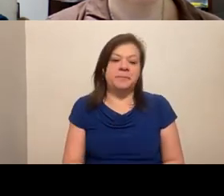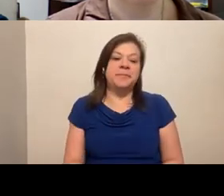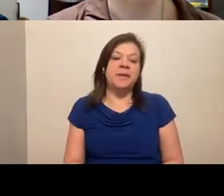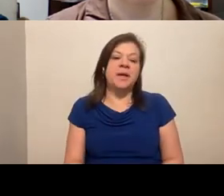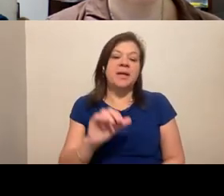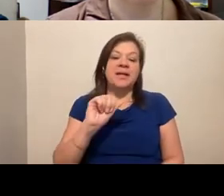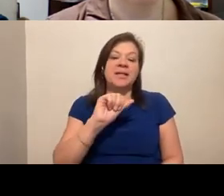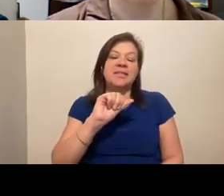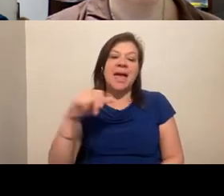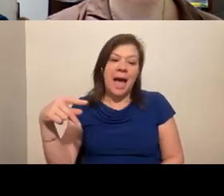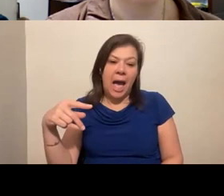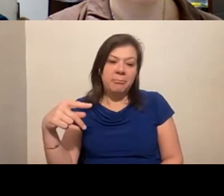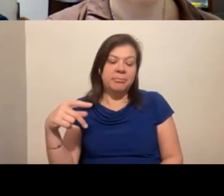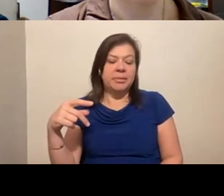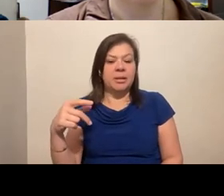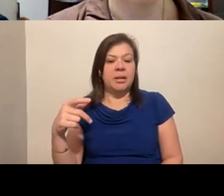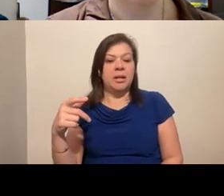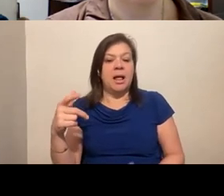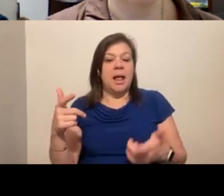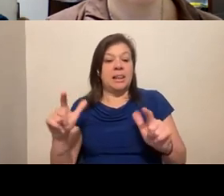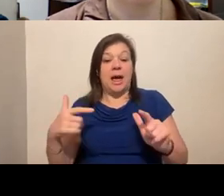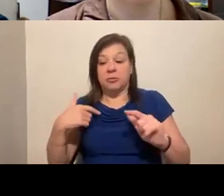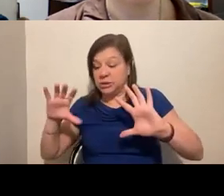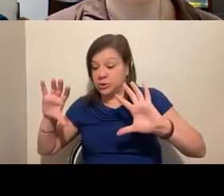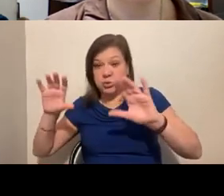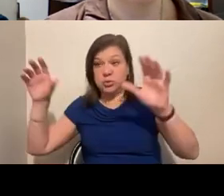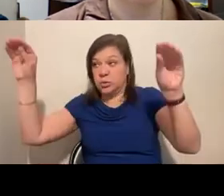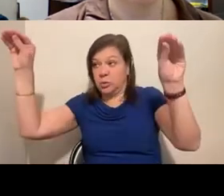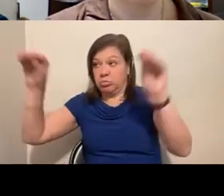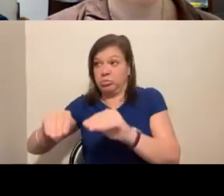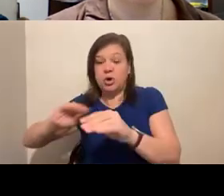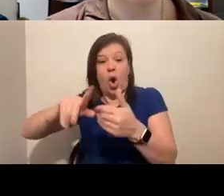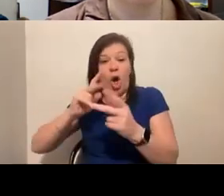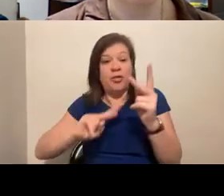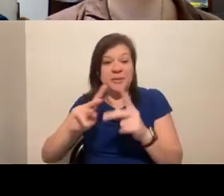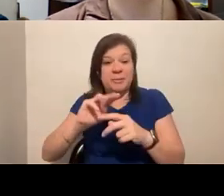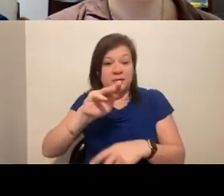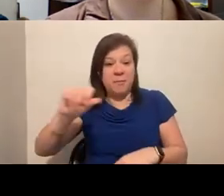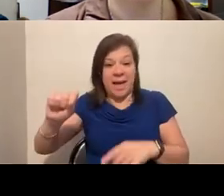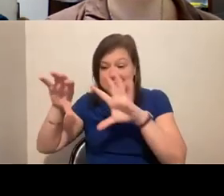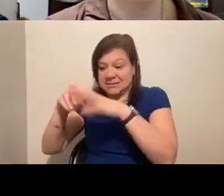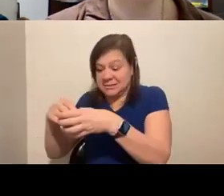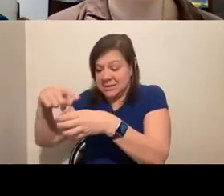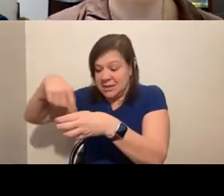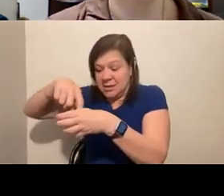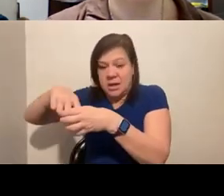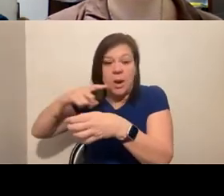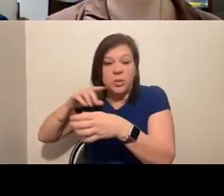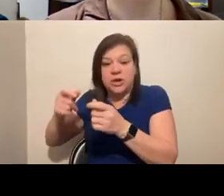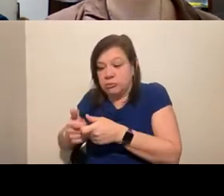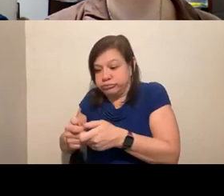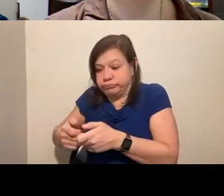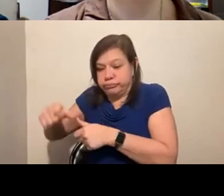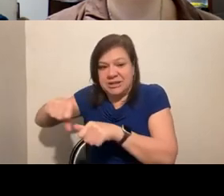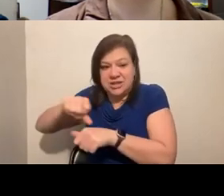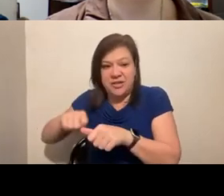gather other people from Massachusetts so that we could have a little confab at the conference, because I